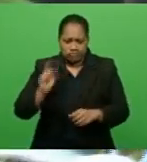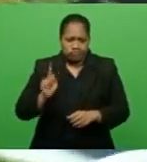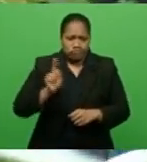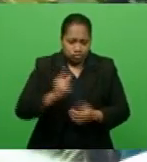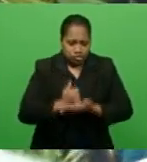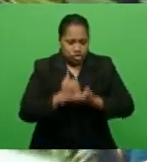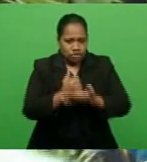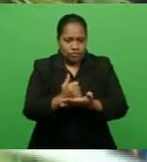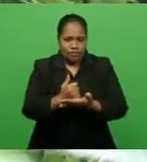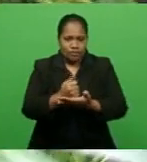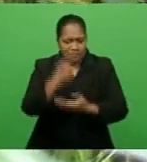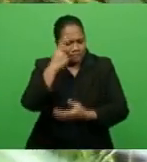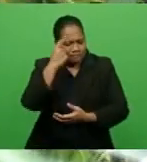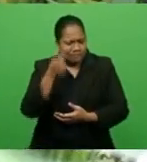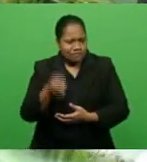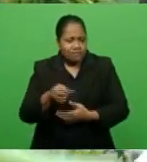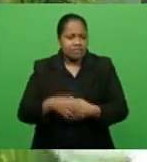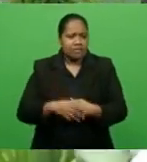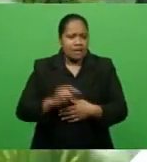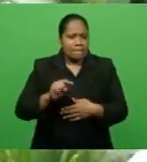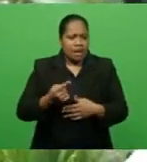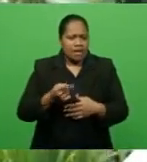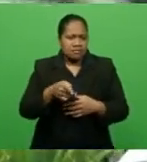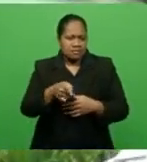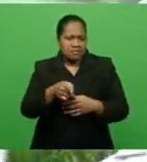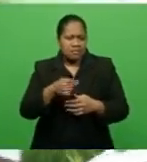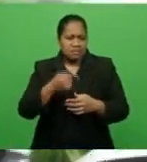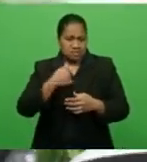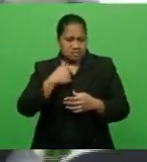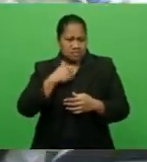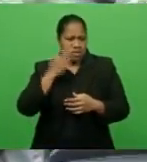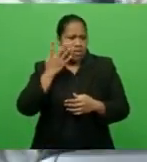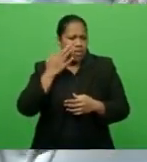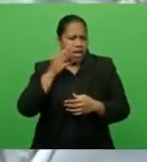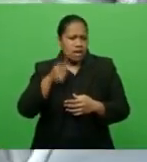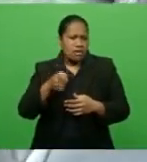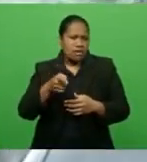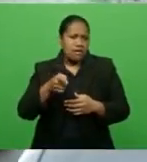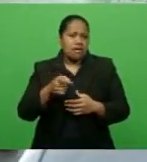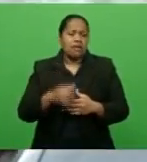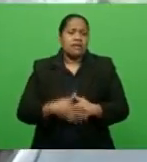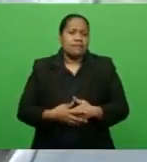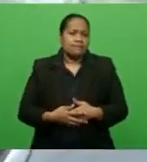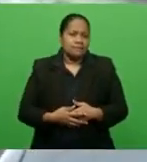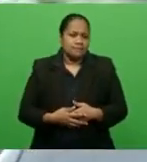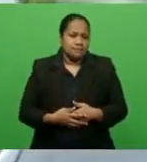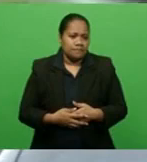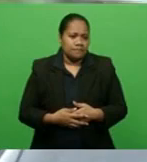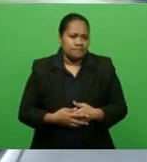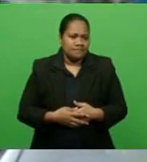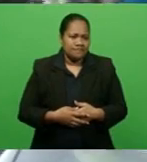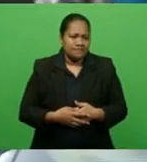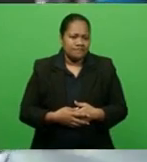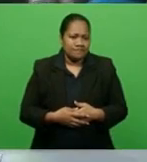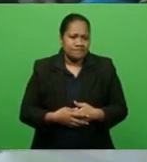the critical point for me was when, you know, despite all that